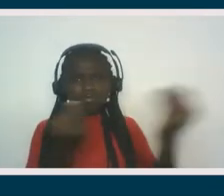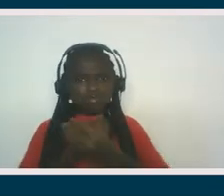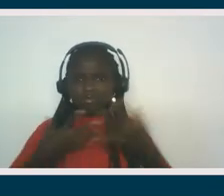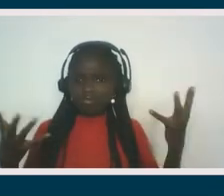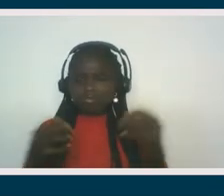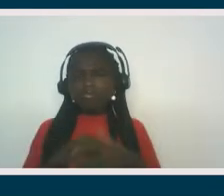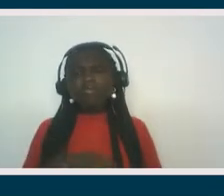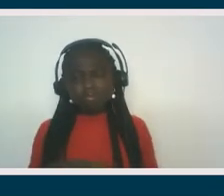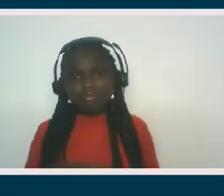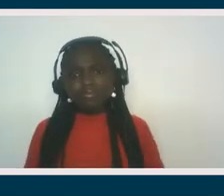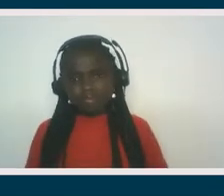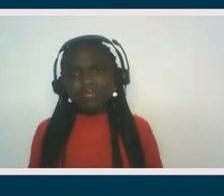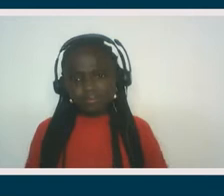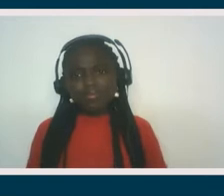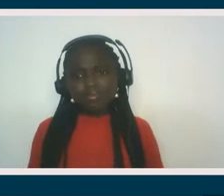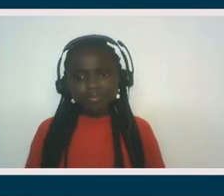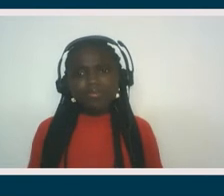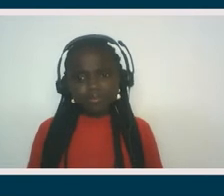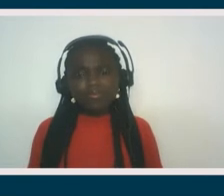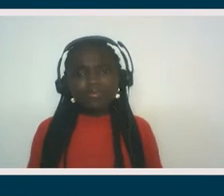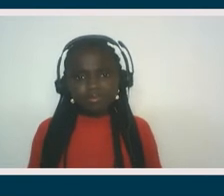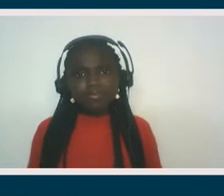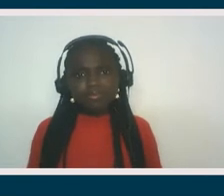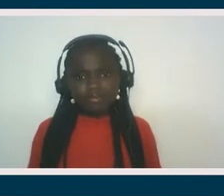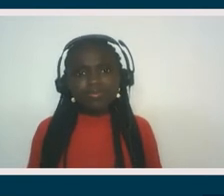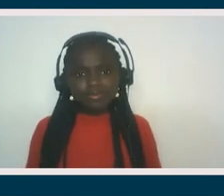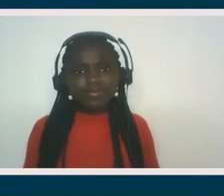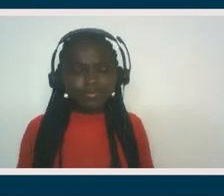canapes. Let's, let's, let's go in the circle. Yeah. Yeah.